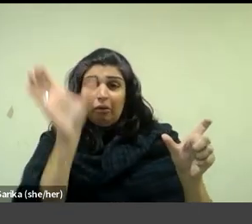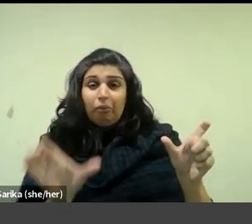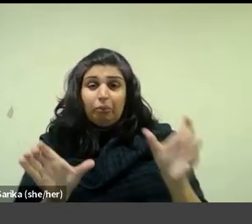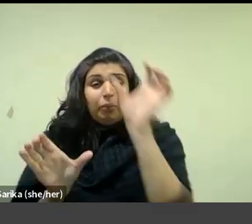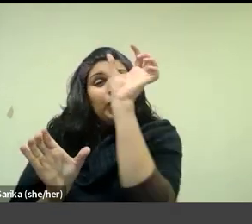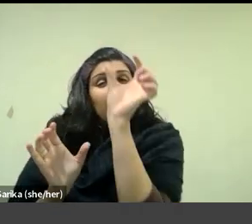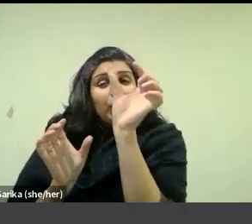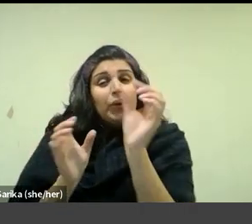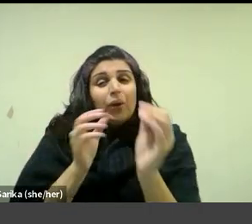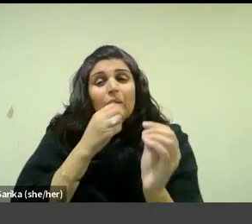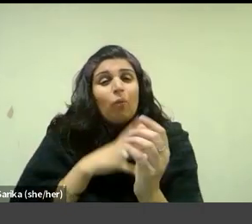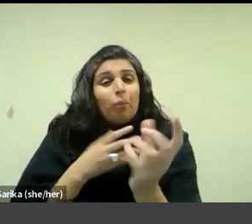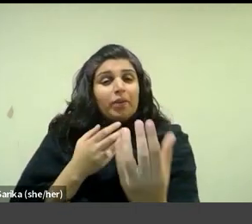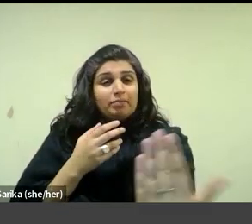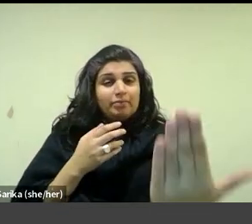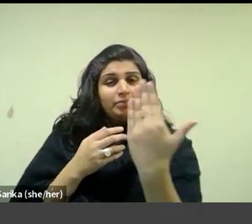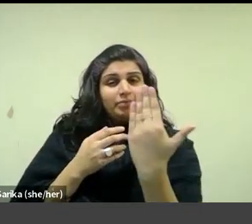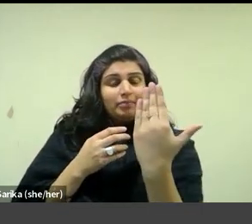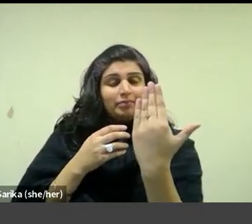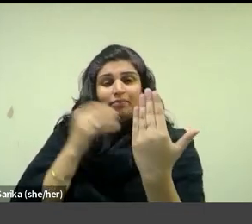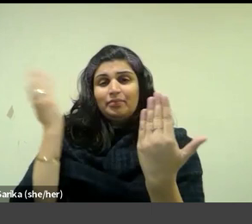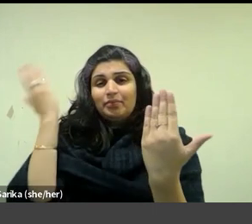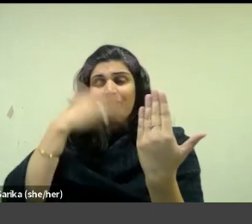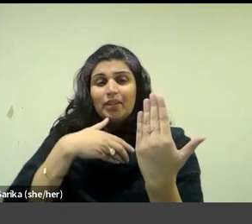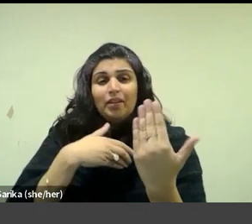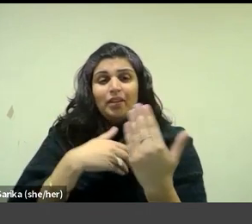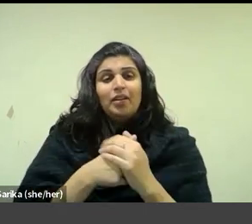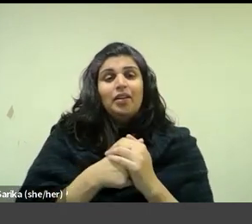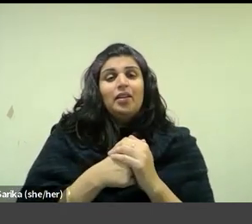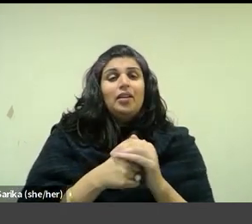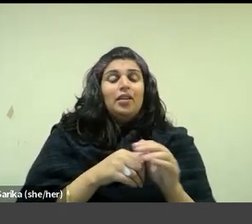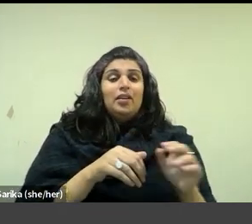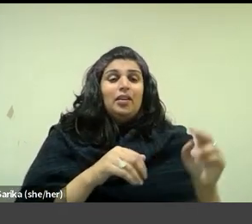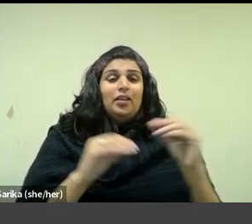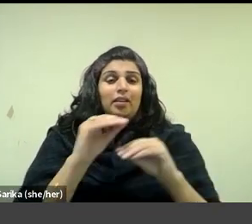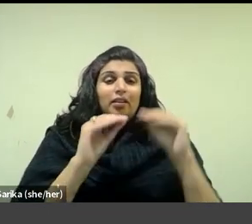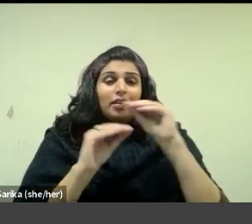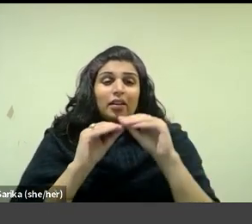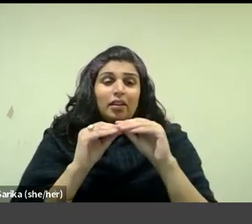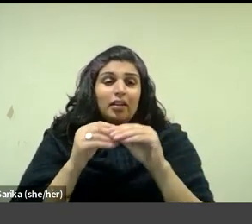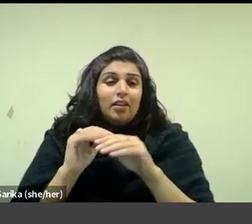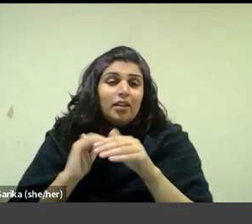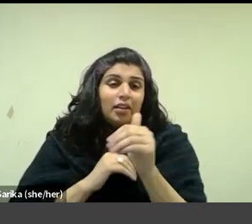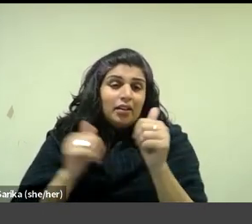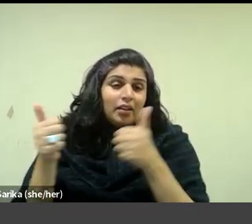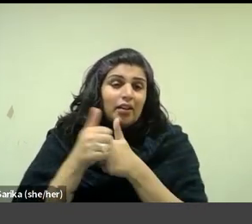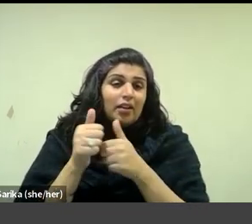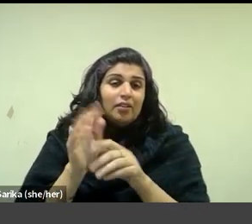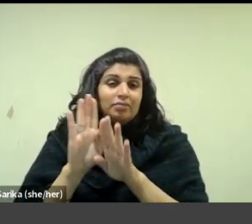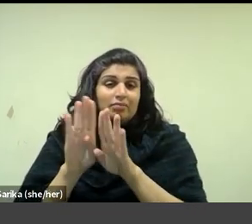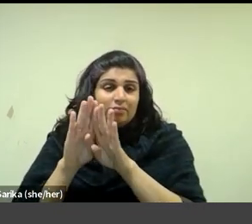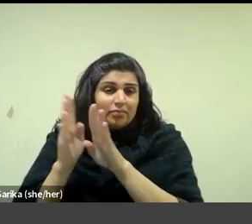foreground wall at left to paint brushes tidily arranged in a pot behind the window frame at right.